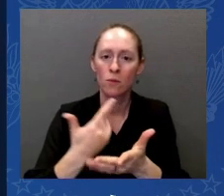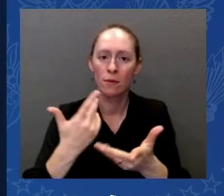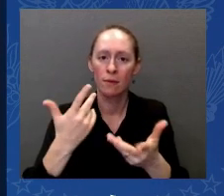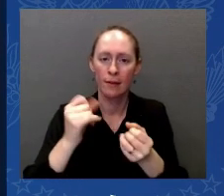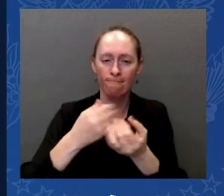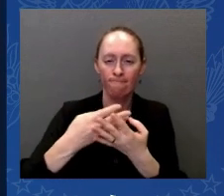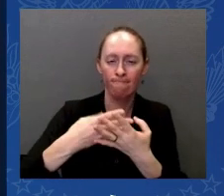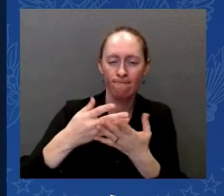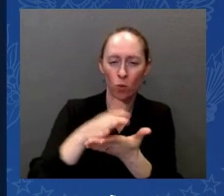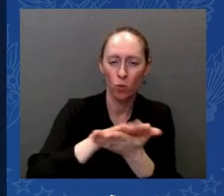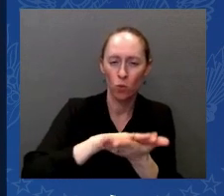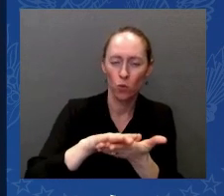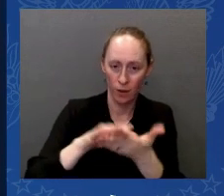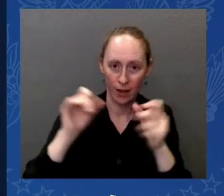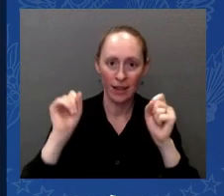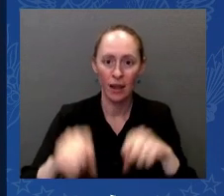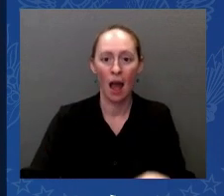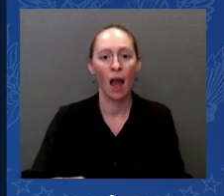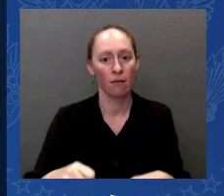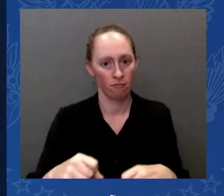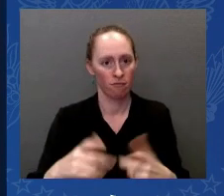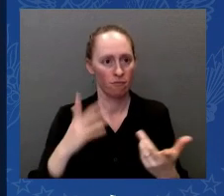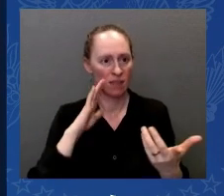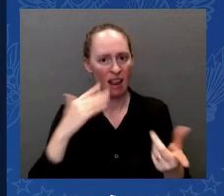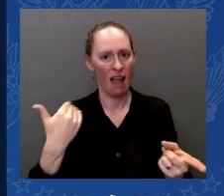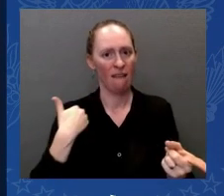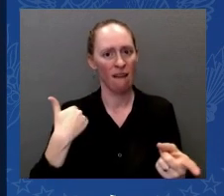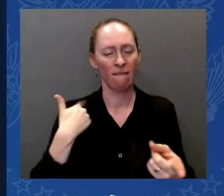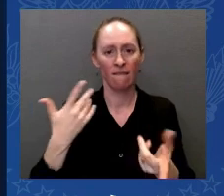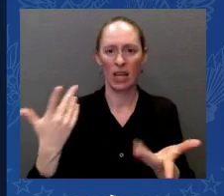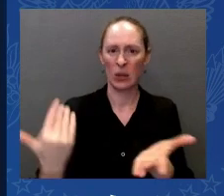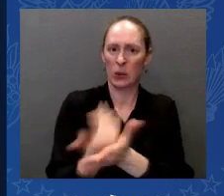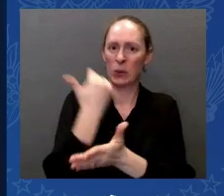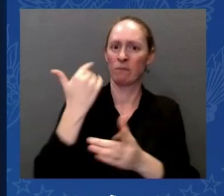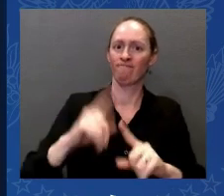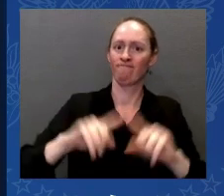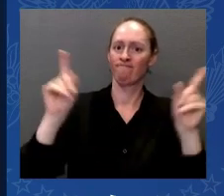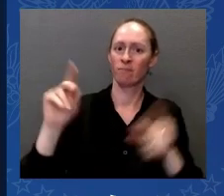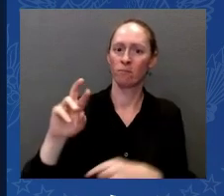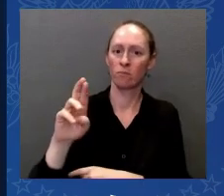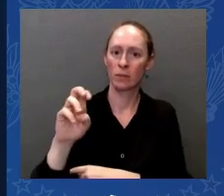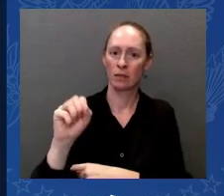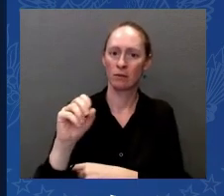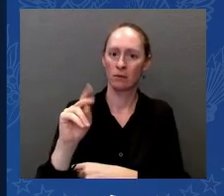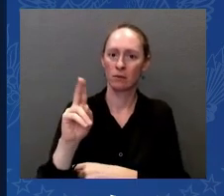access to and will help get the U.S. back in the game of providing domestic battery materials.